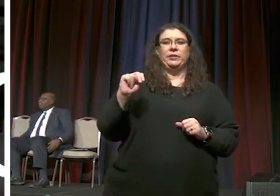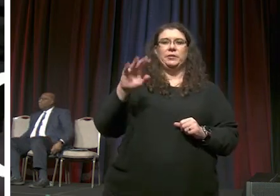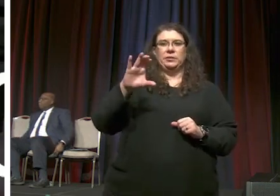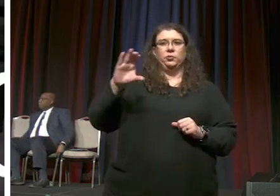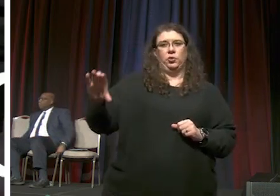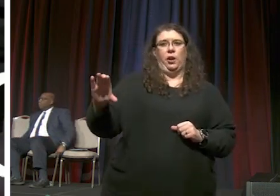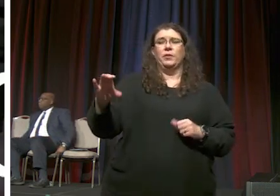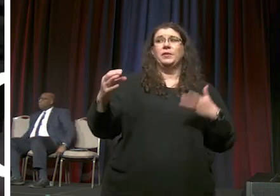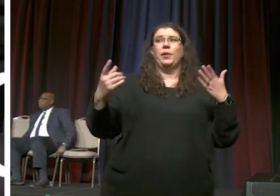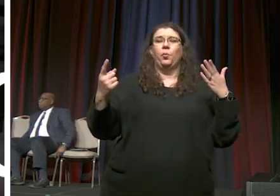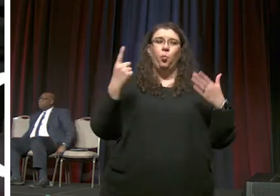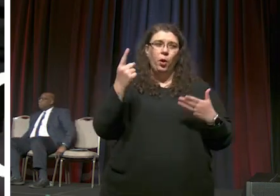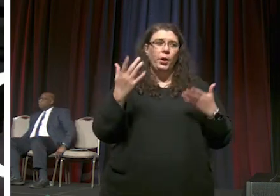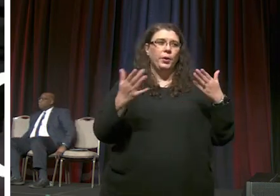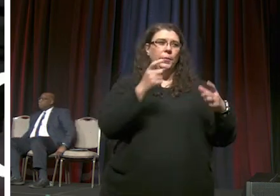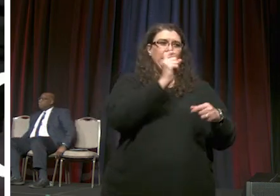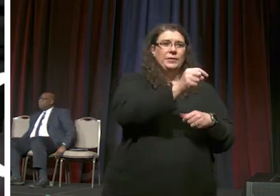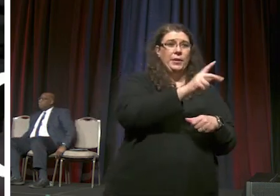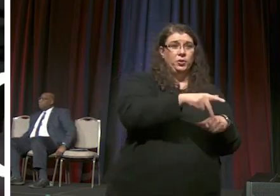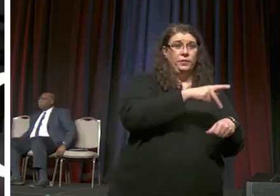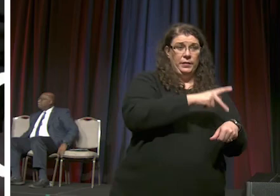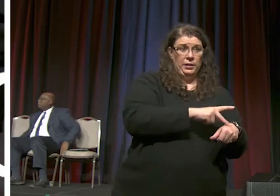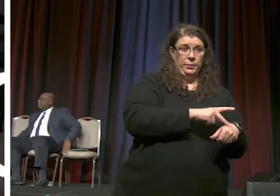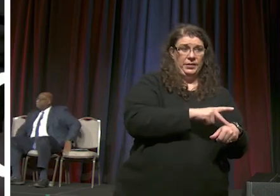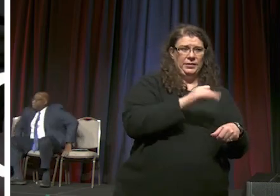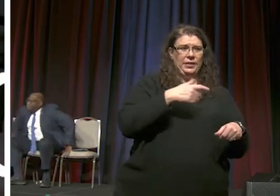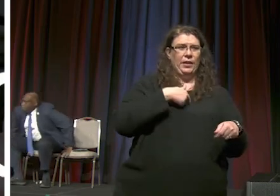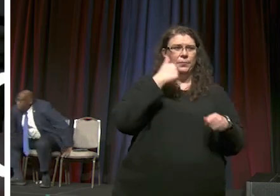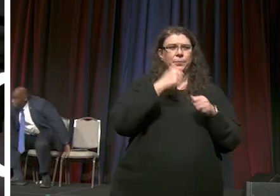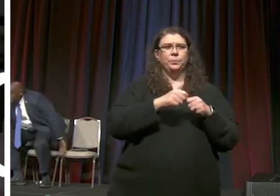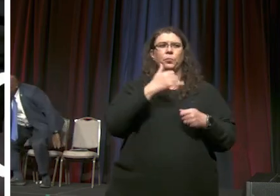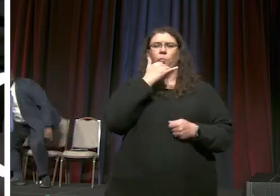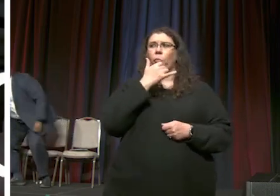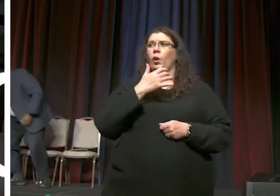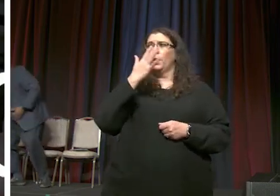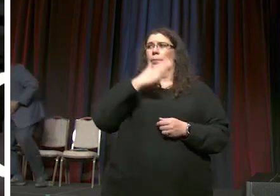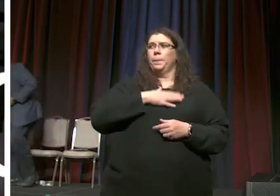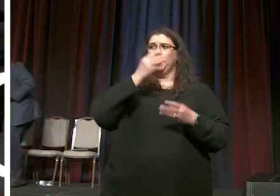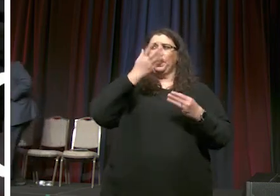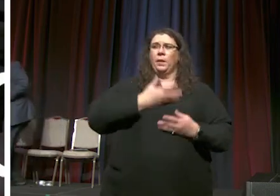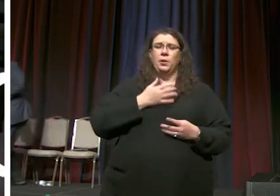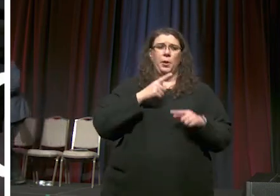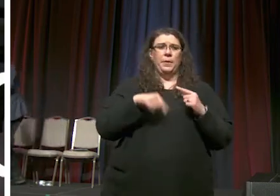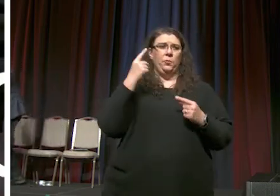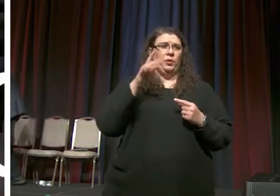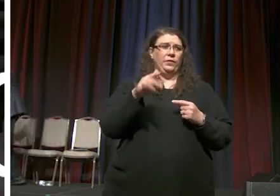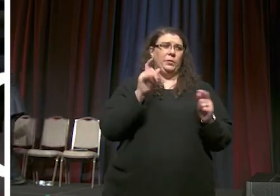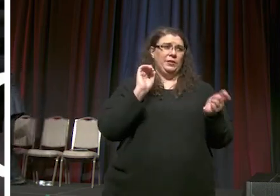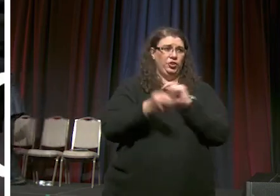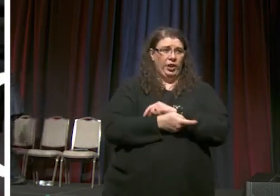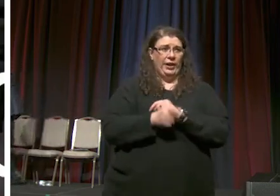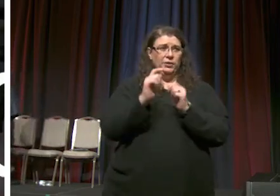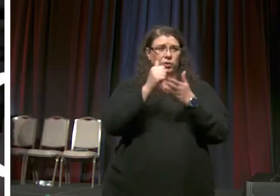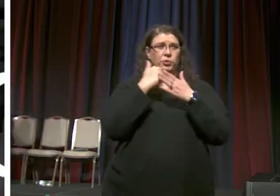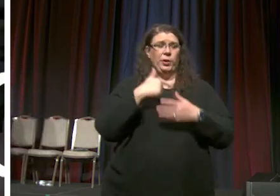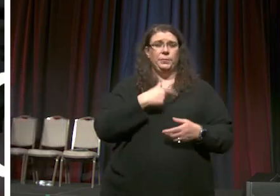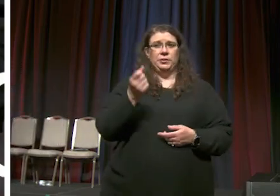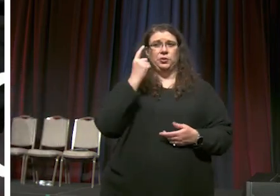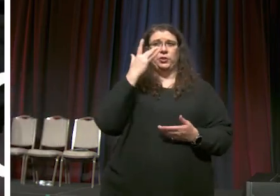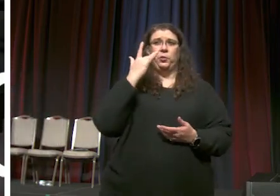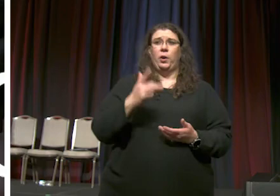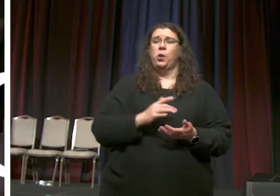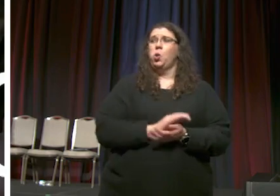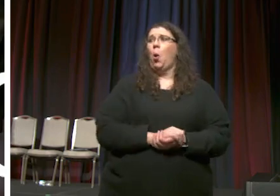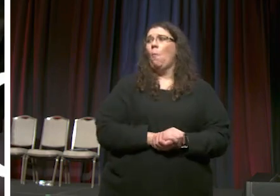and one that might be assigned to the philippines if i'm misremembering please let me know but i'm wondering if there was a change and if so if you could help us understand why